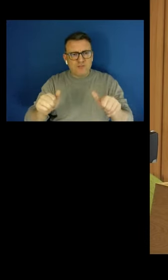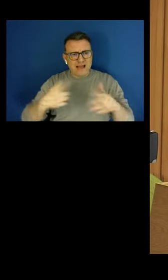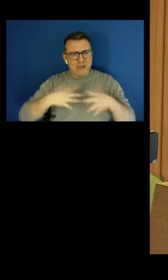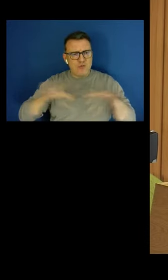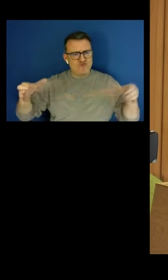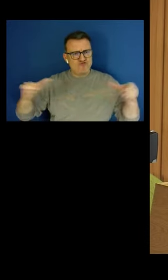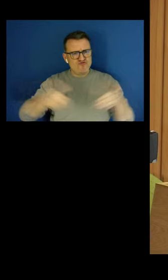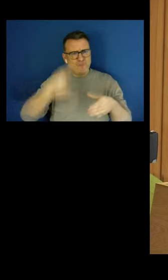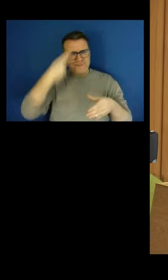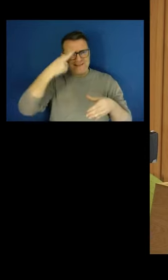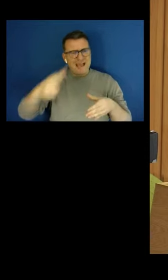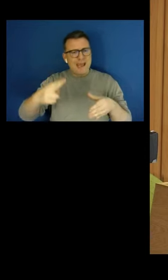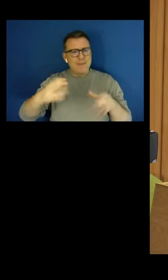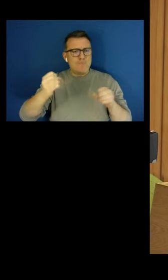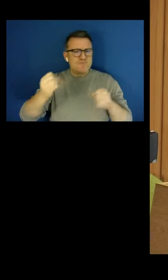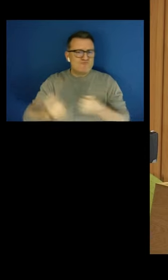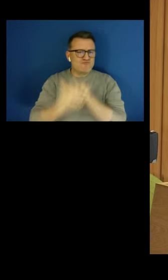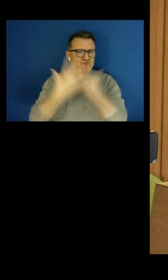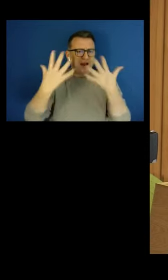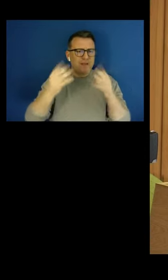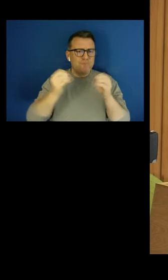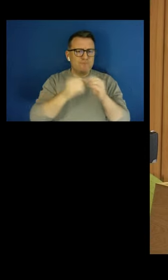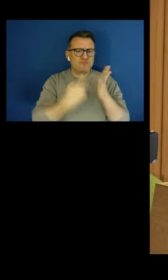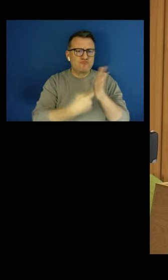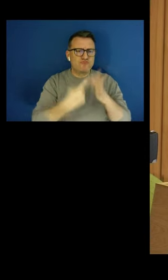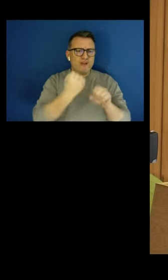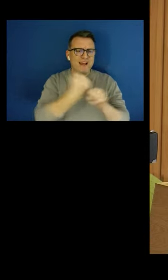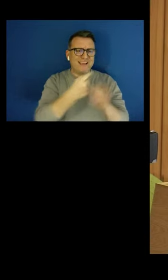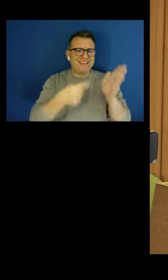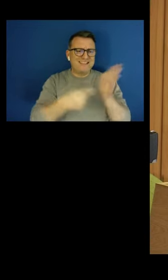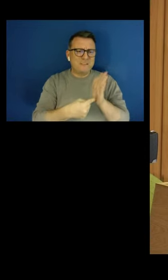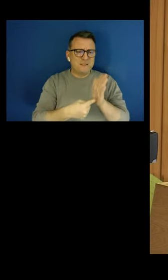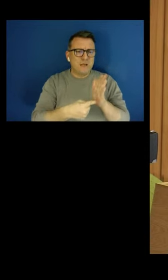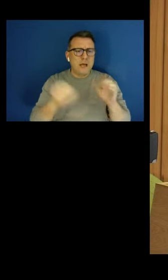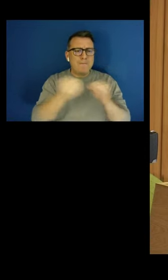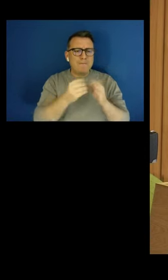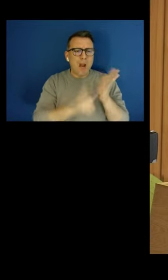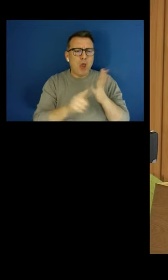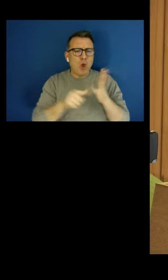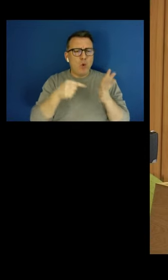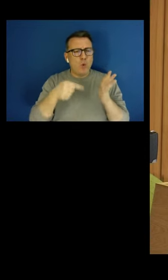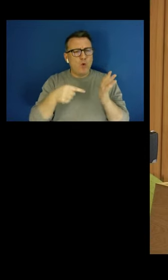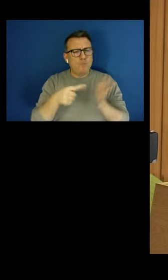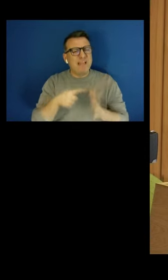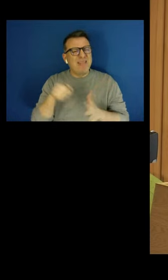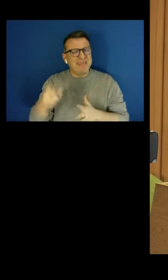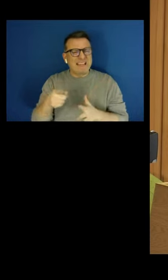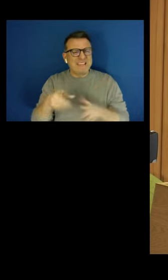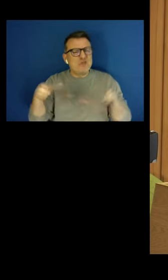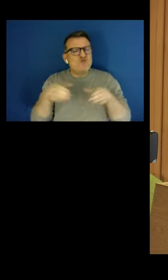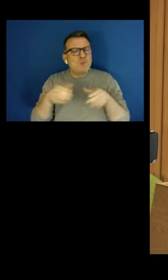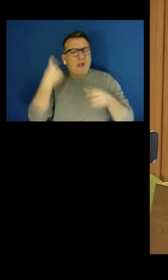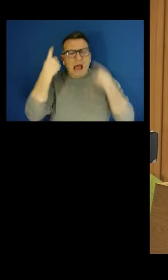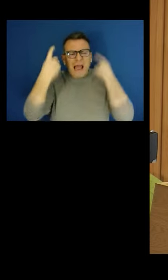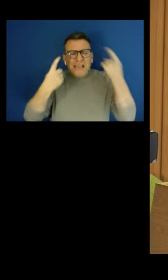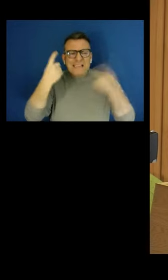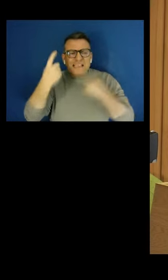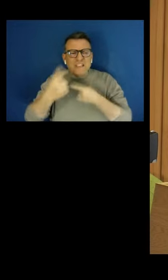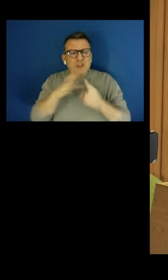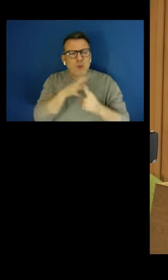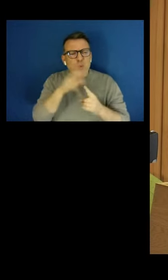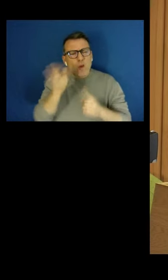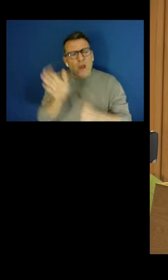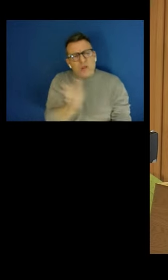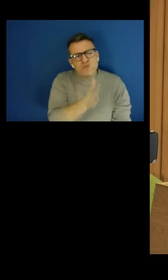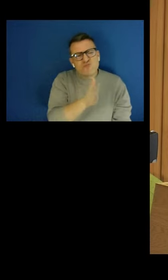suggest, is a right-of-centre think tank. And they said that unemployment benefits are now so low